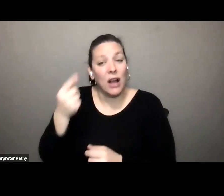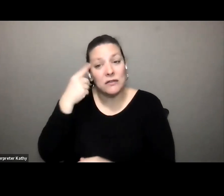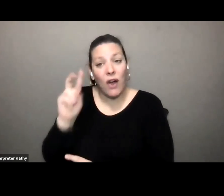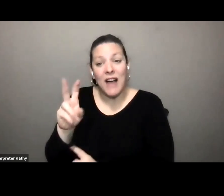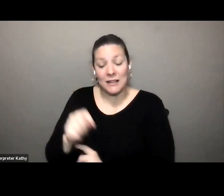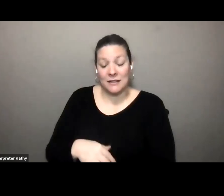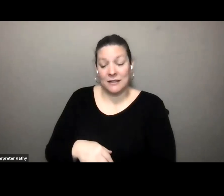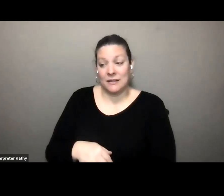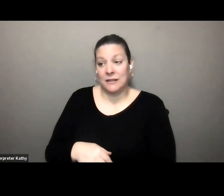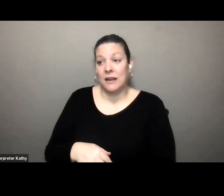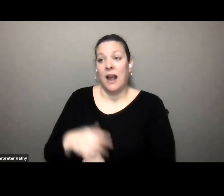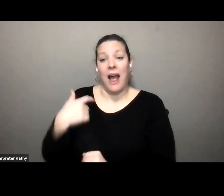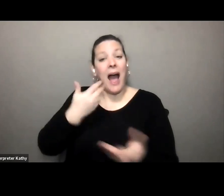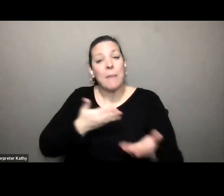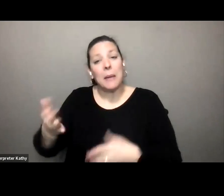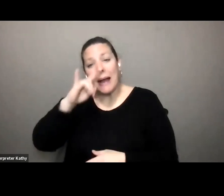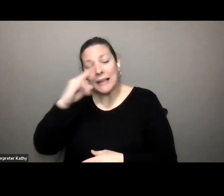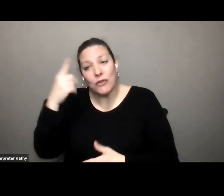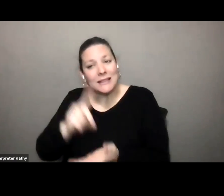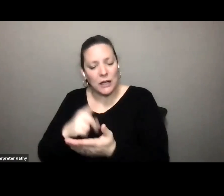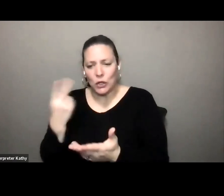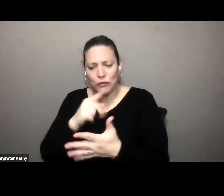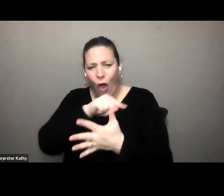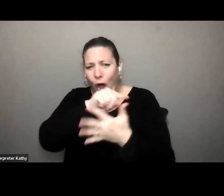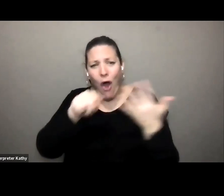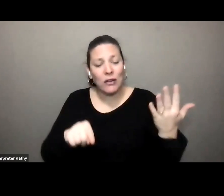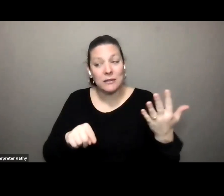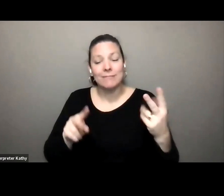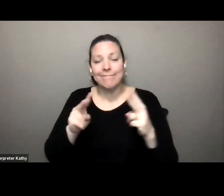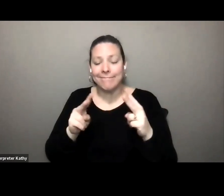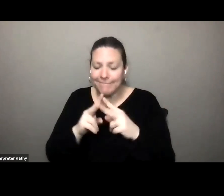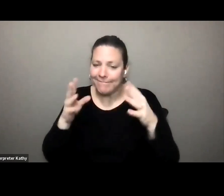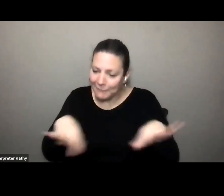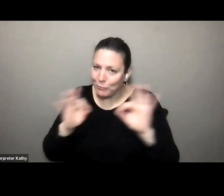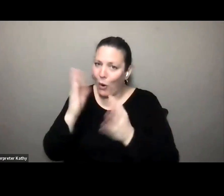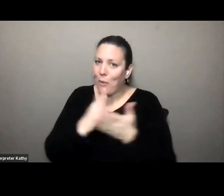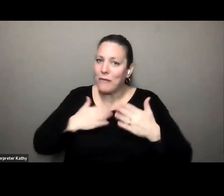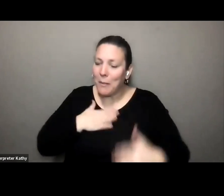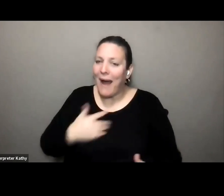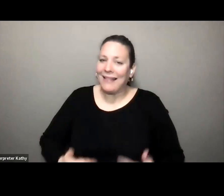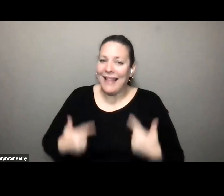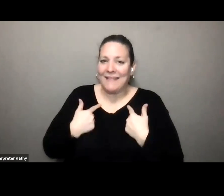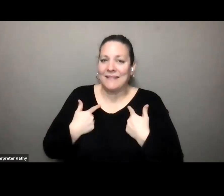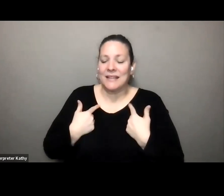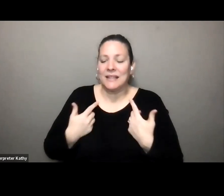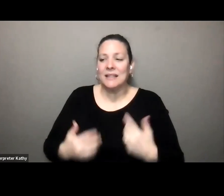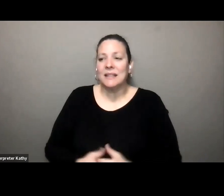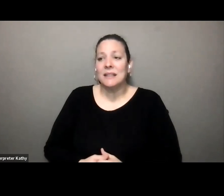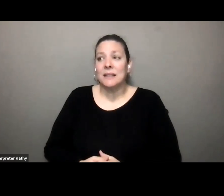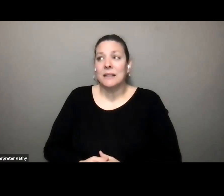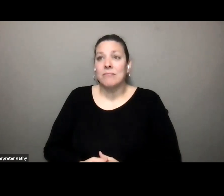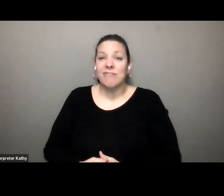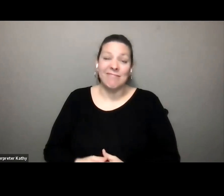have to take my kids to the doctor it's just a very very important part of my life and i'm so very thankful